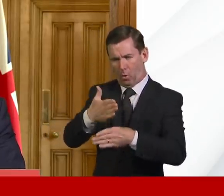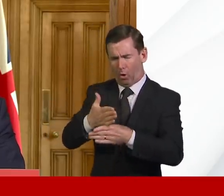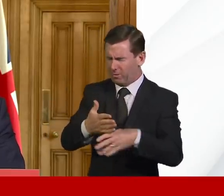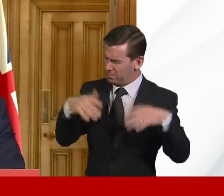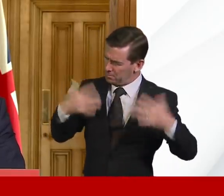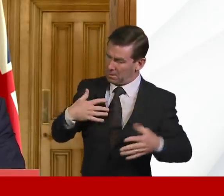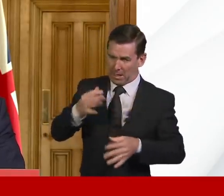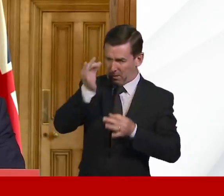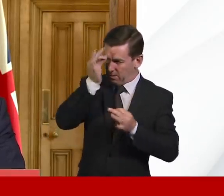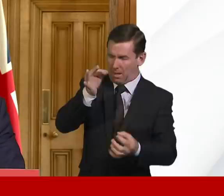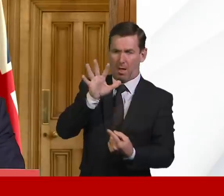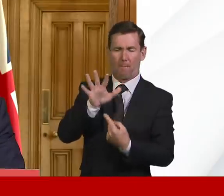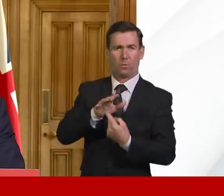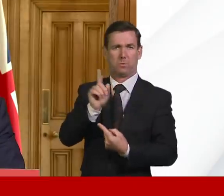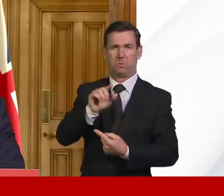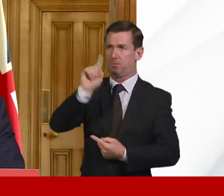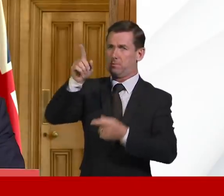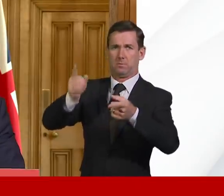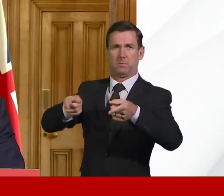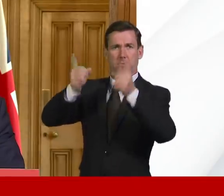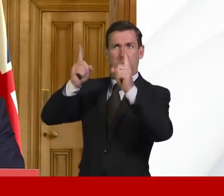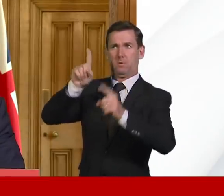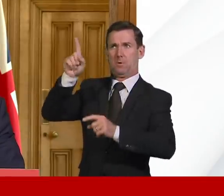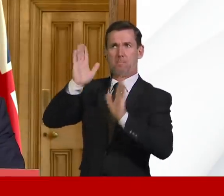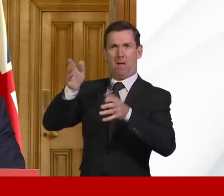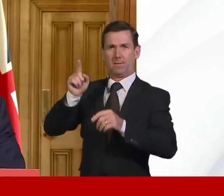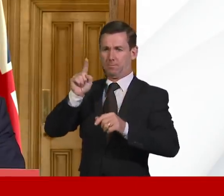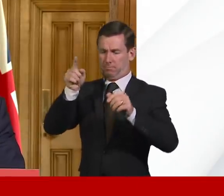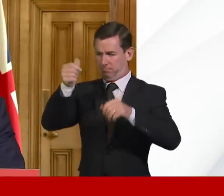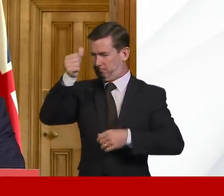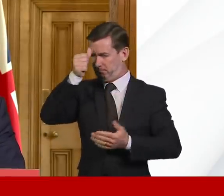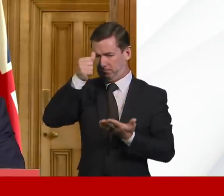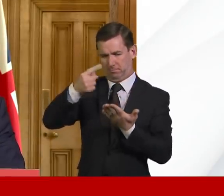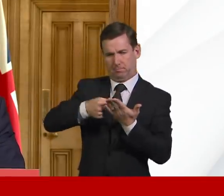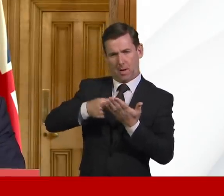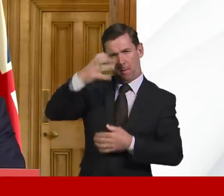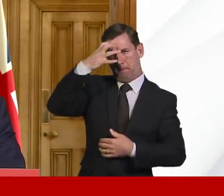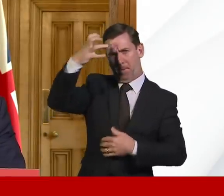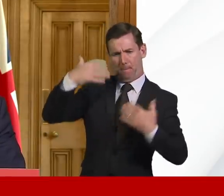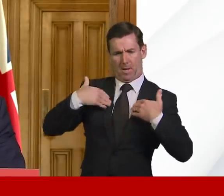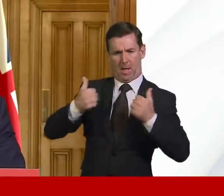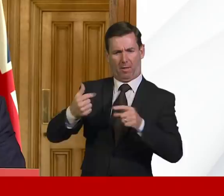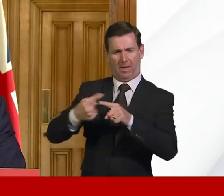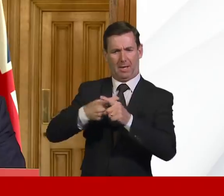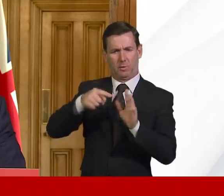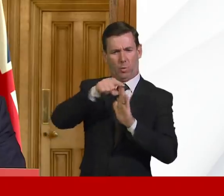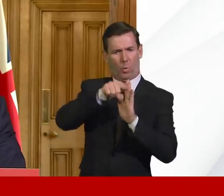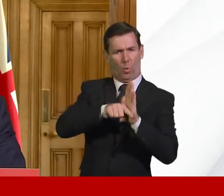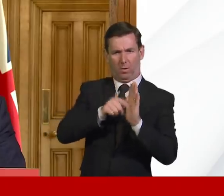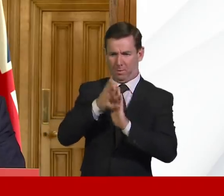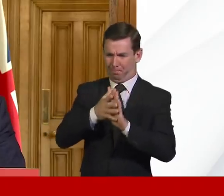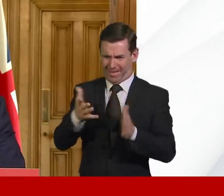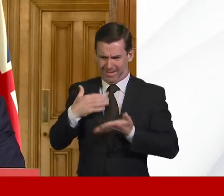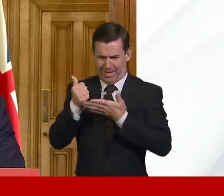on employers to make sure that they follow the Public Health England guidelines and they keep their employees safe. And